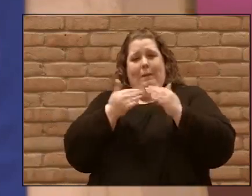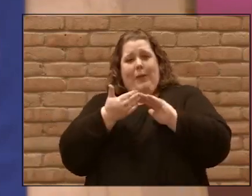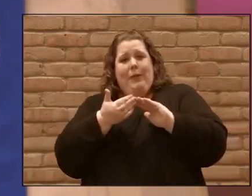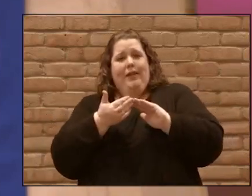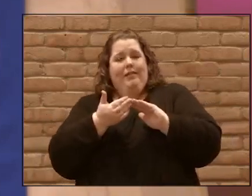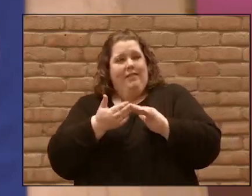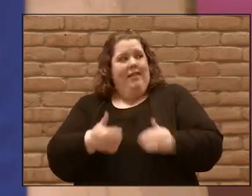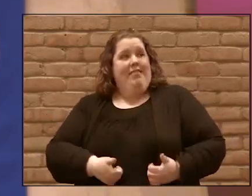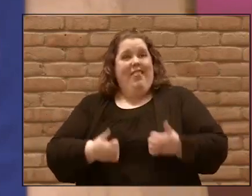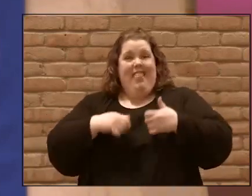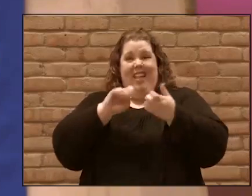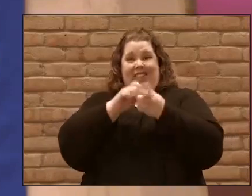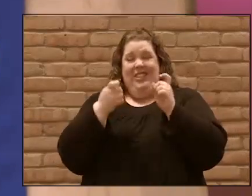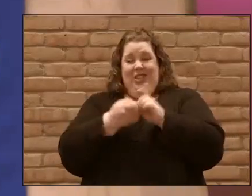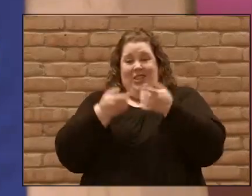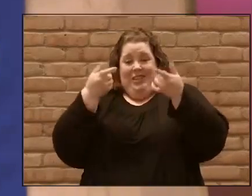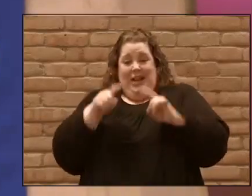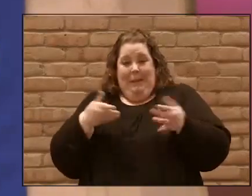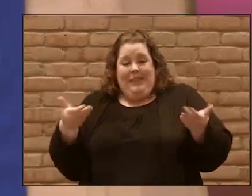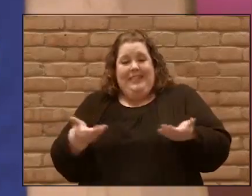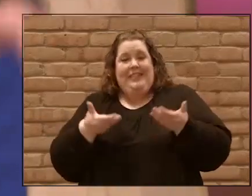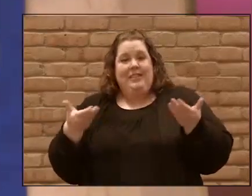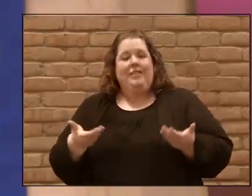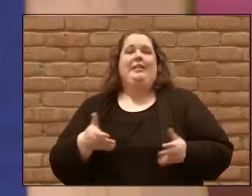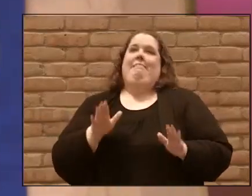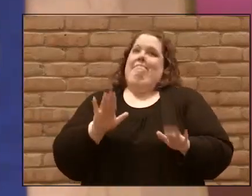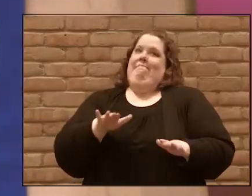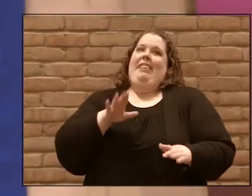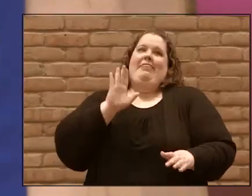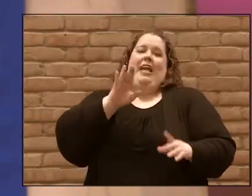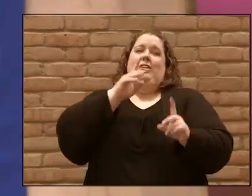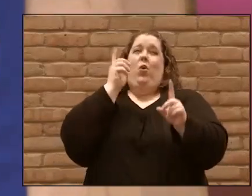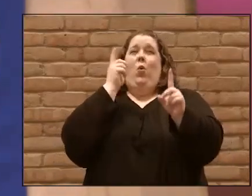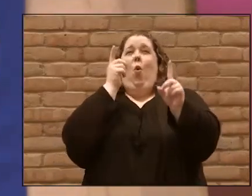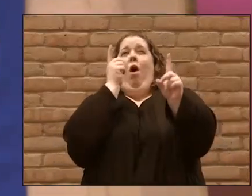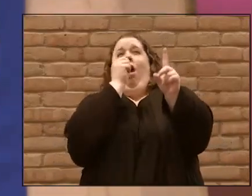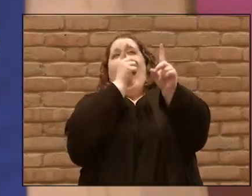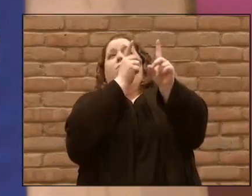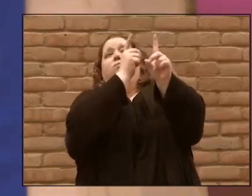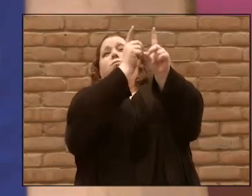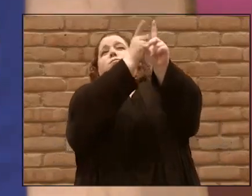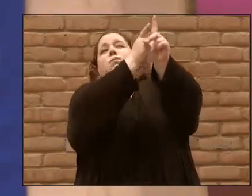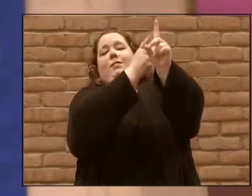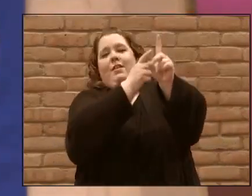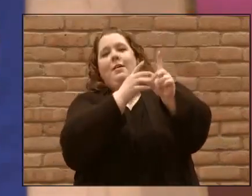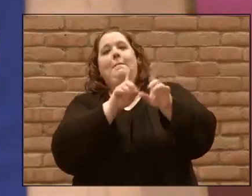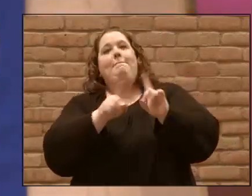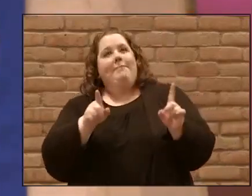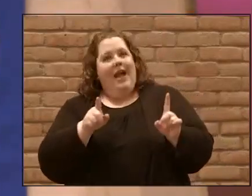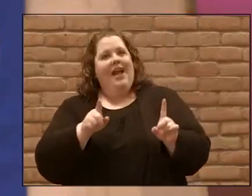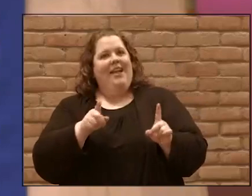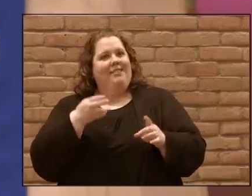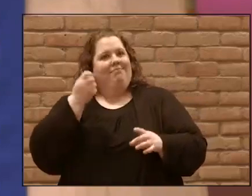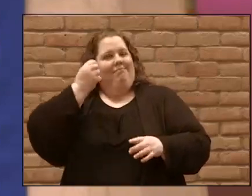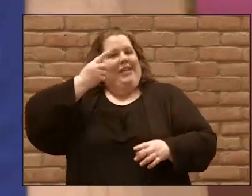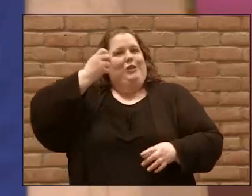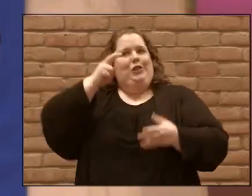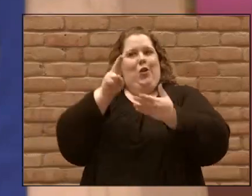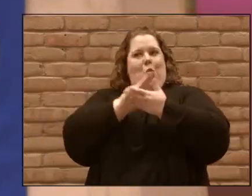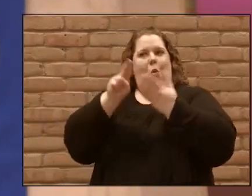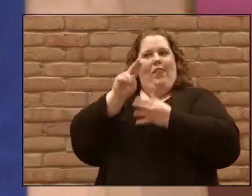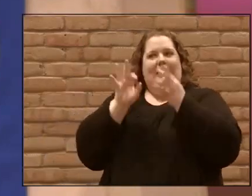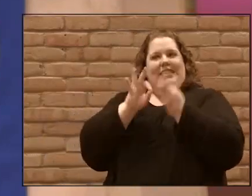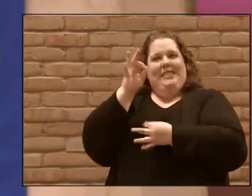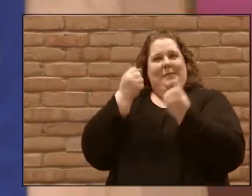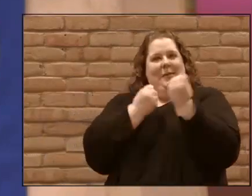That's a big, hairy, audacious goal in the culture in which we are living today. But we have the Holy Spirit on our side and the Holy